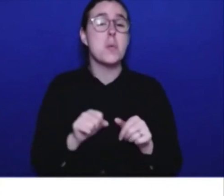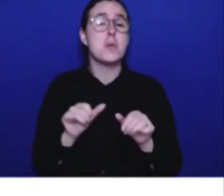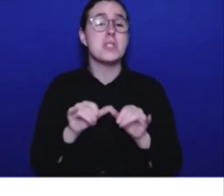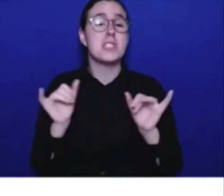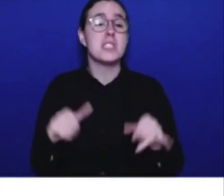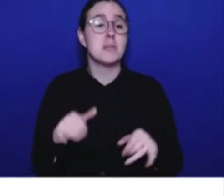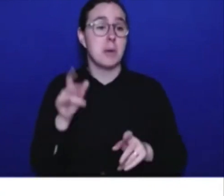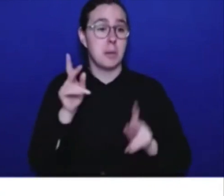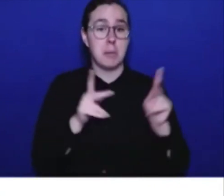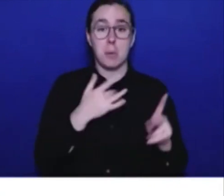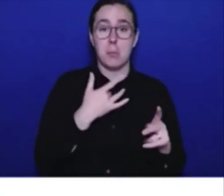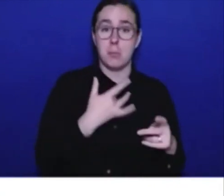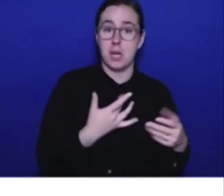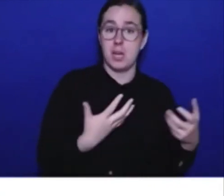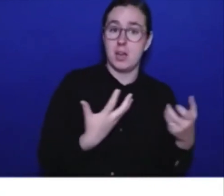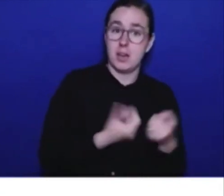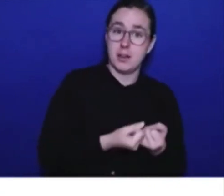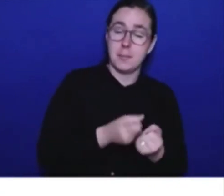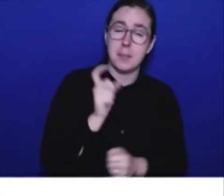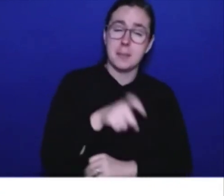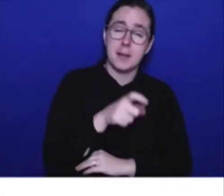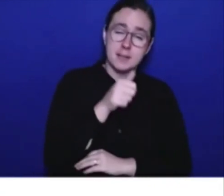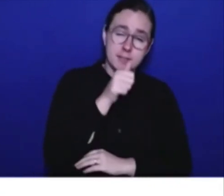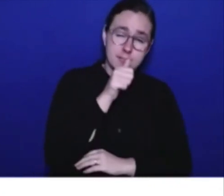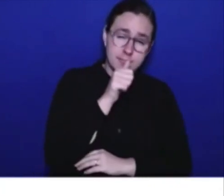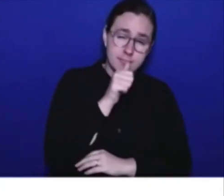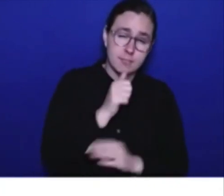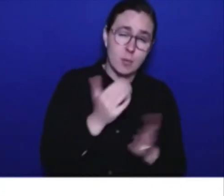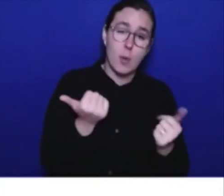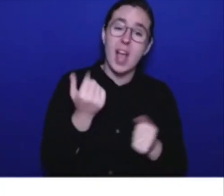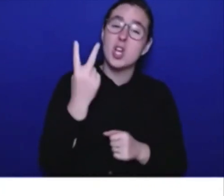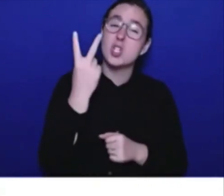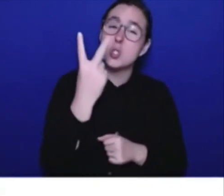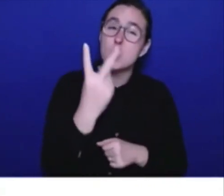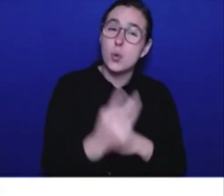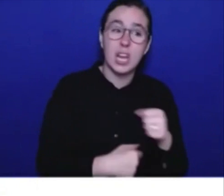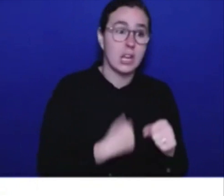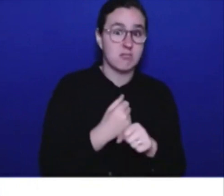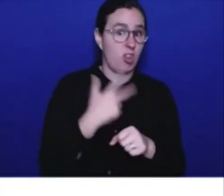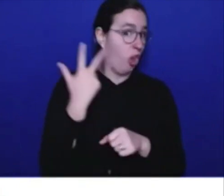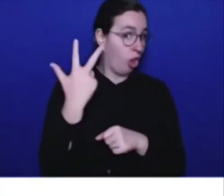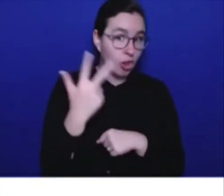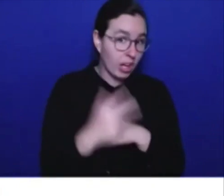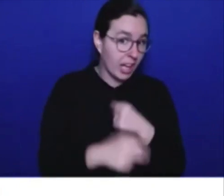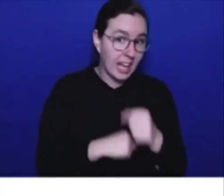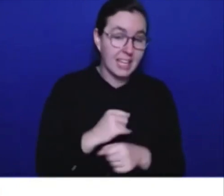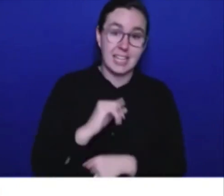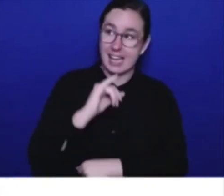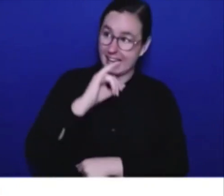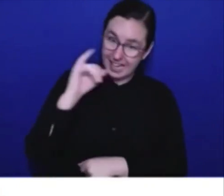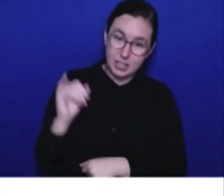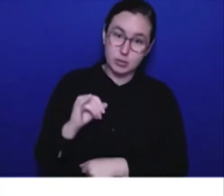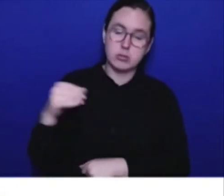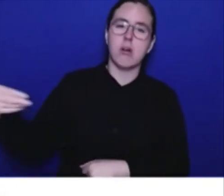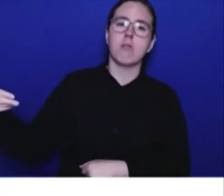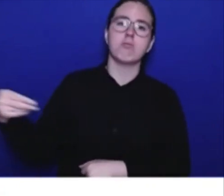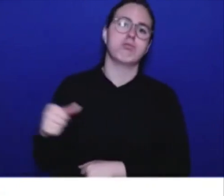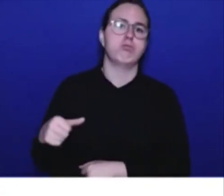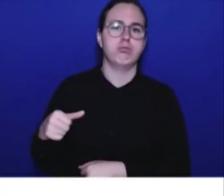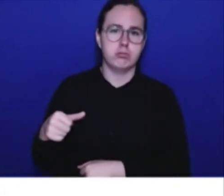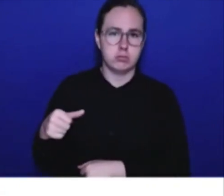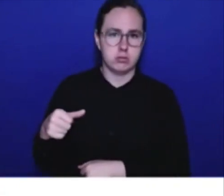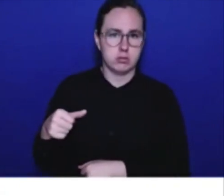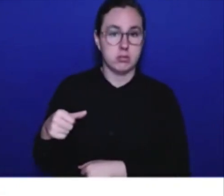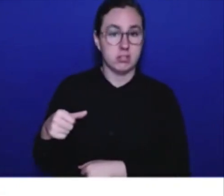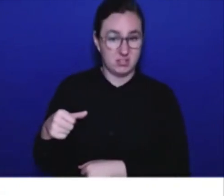or more. There are, in fact, tens of thousands of claims still waiting under the old system for resolution. These are people